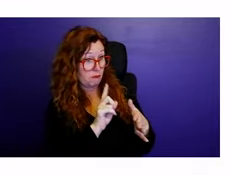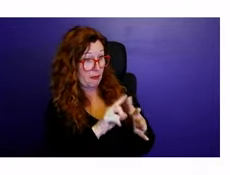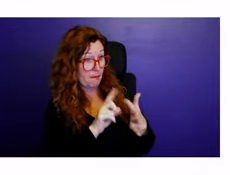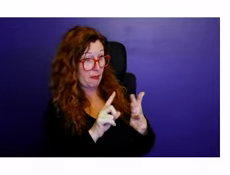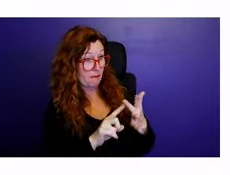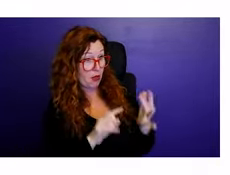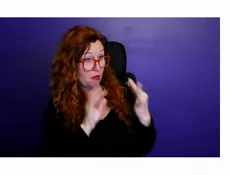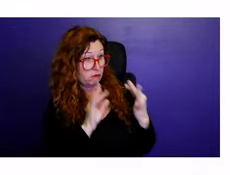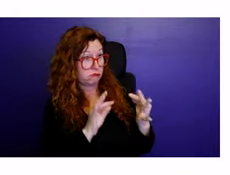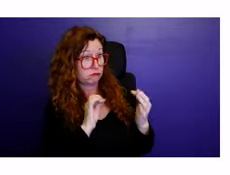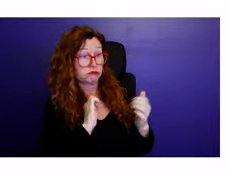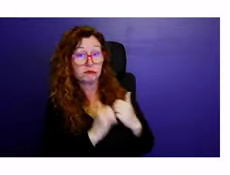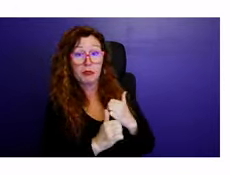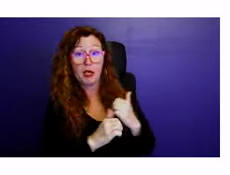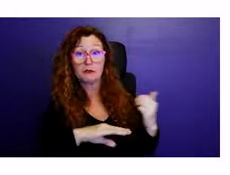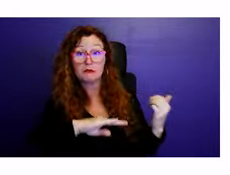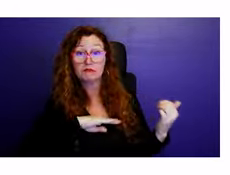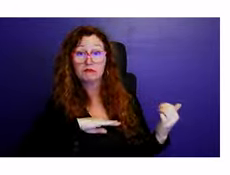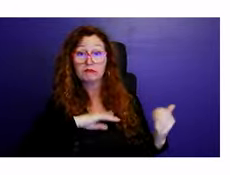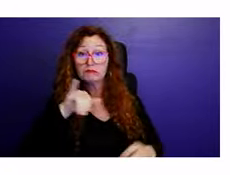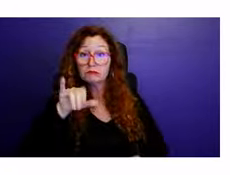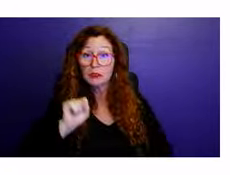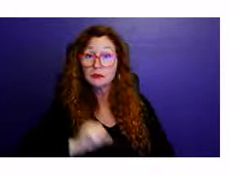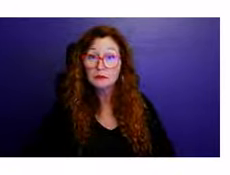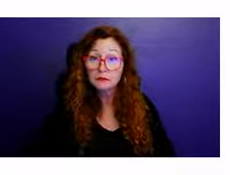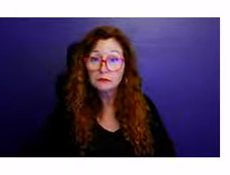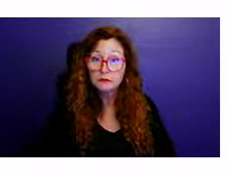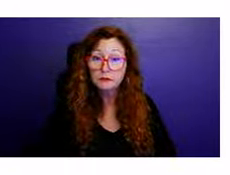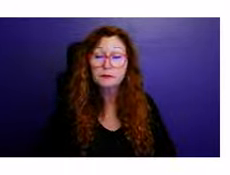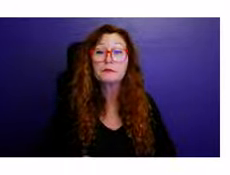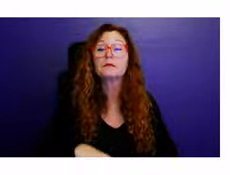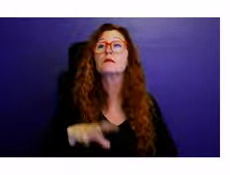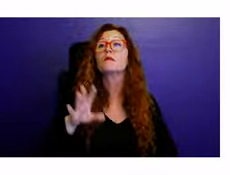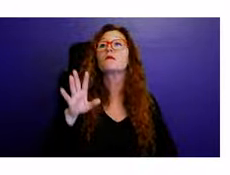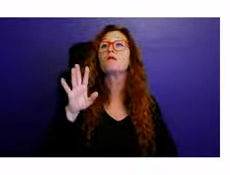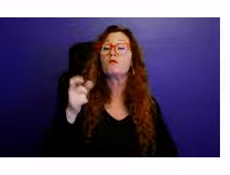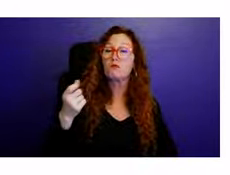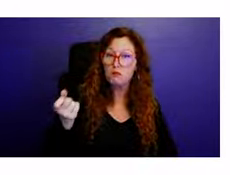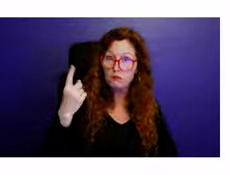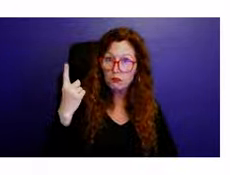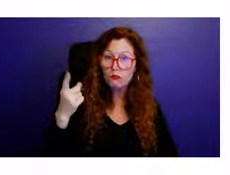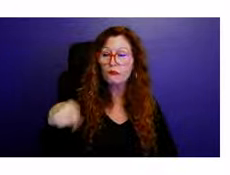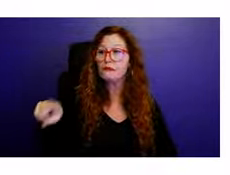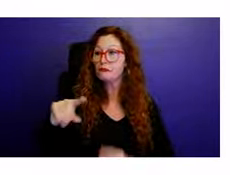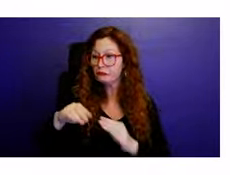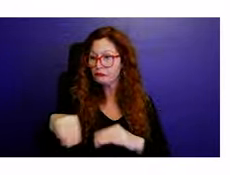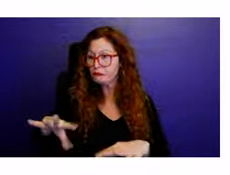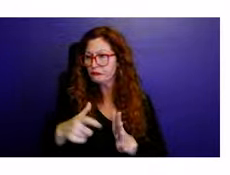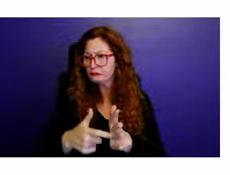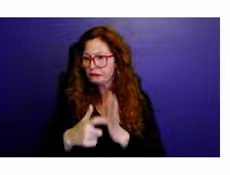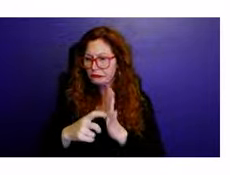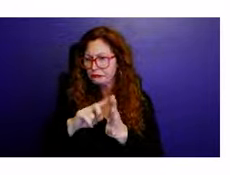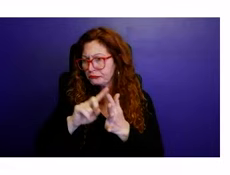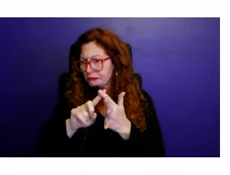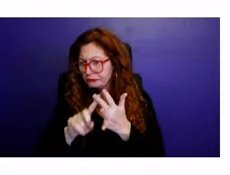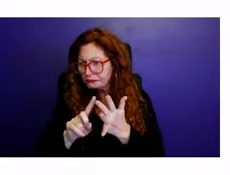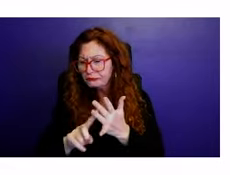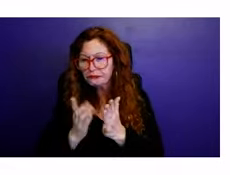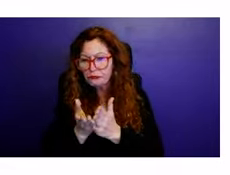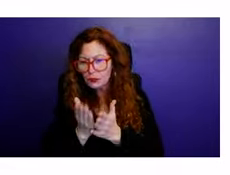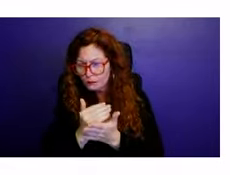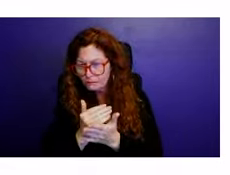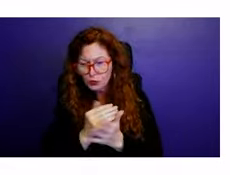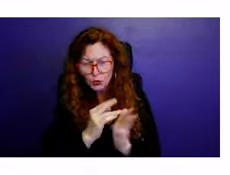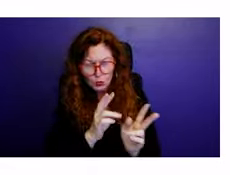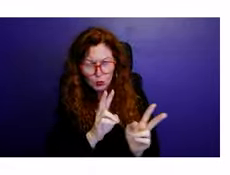To summarize, after reviewing the request against the land development regulations, staff recommends the approval of the rezoning, the new